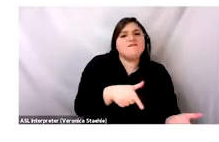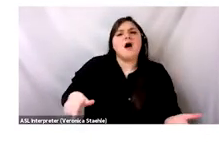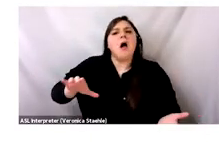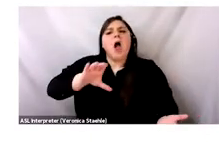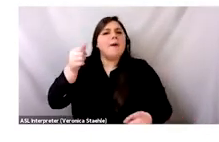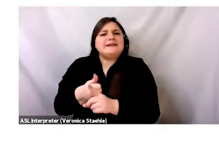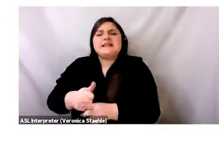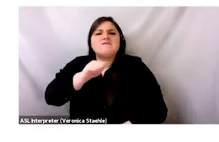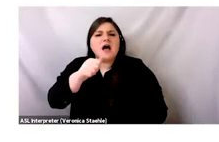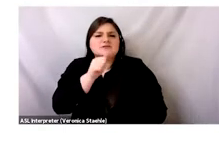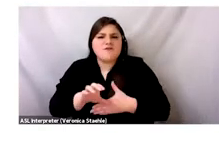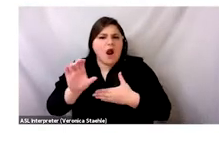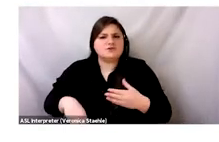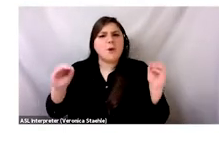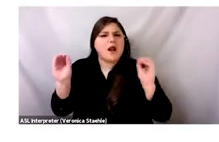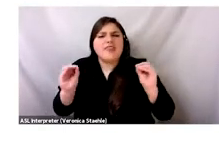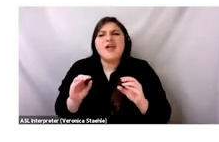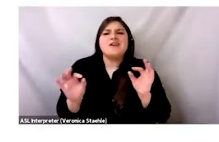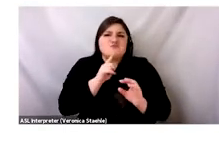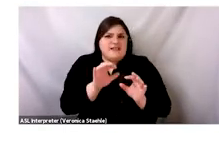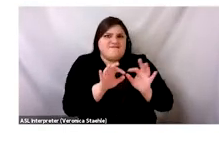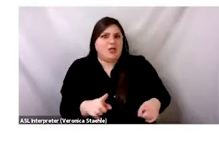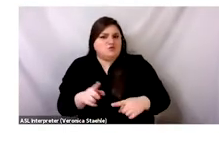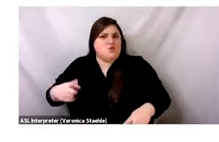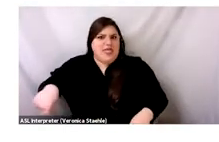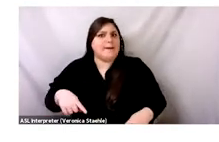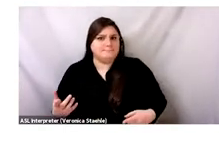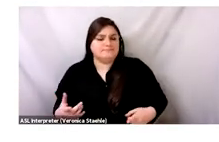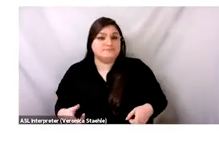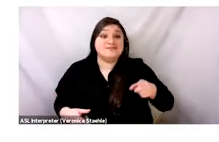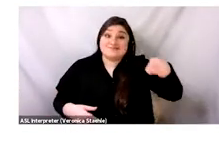resources used to make these garments had effectively no value.